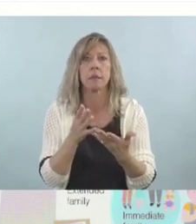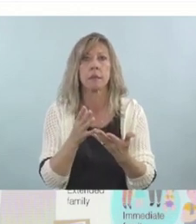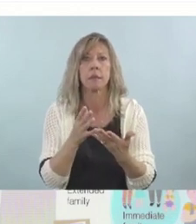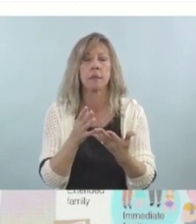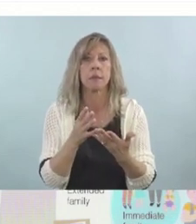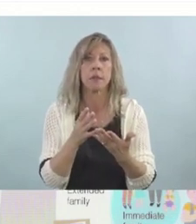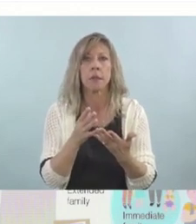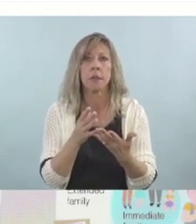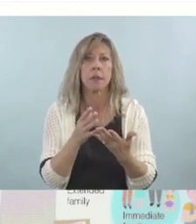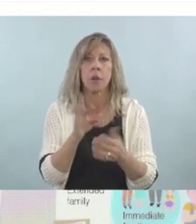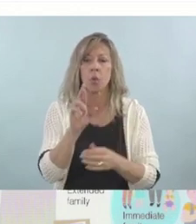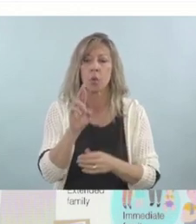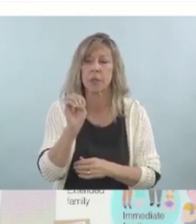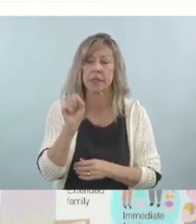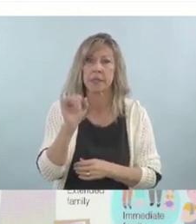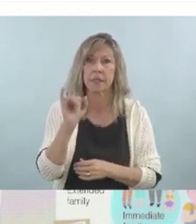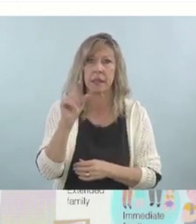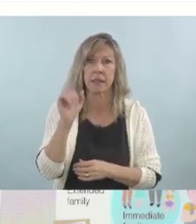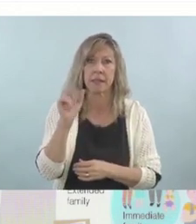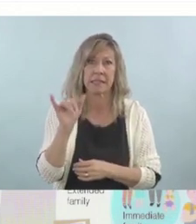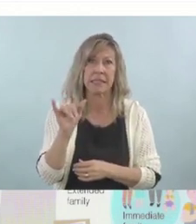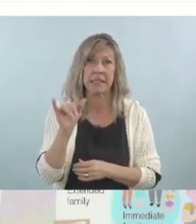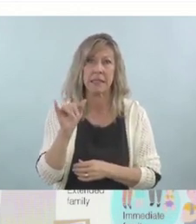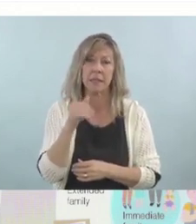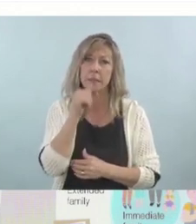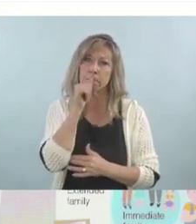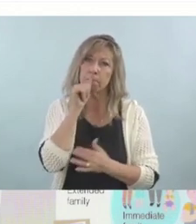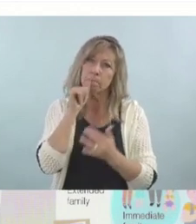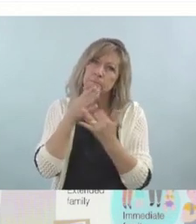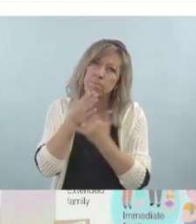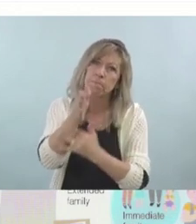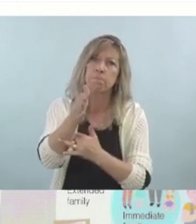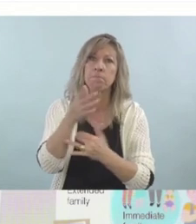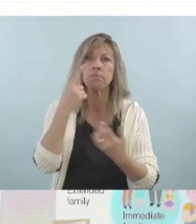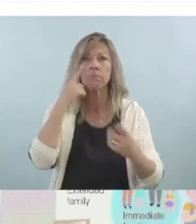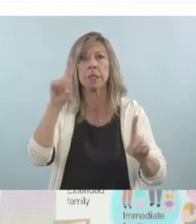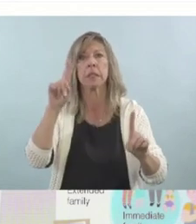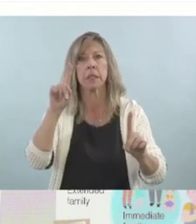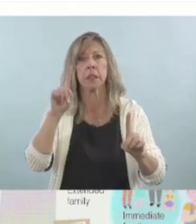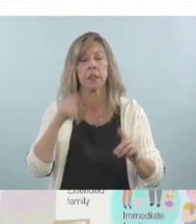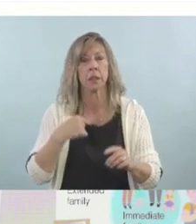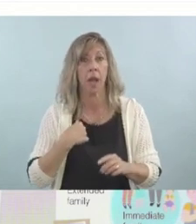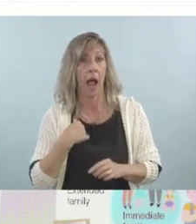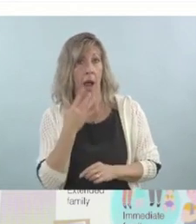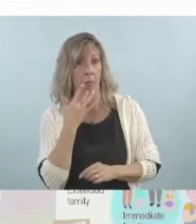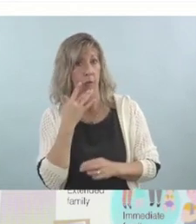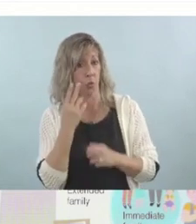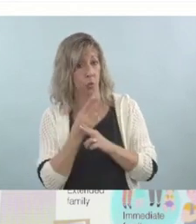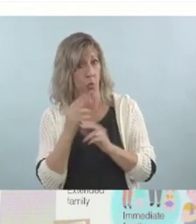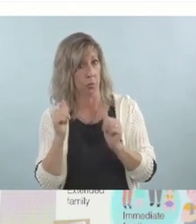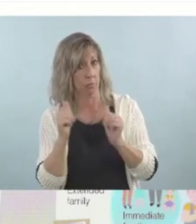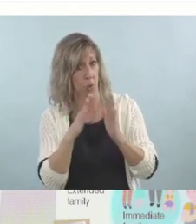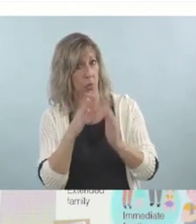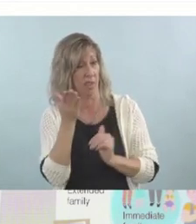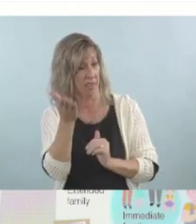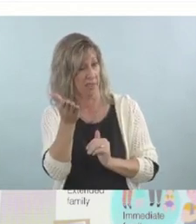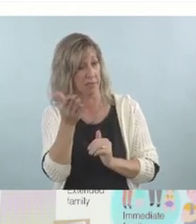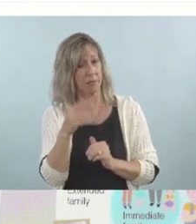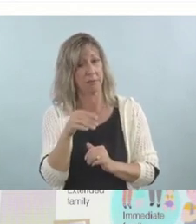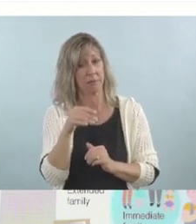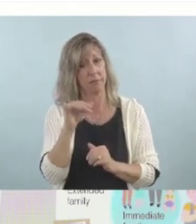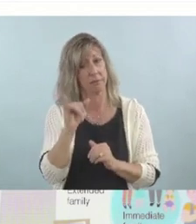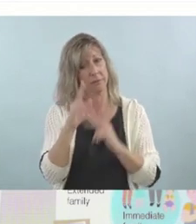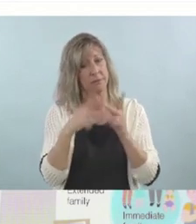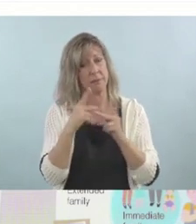so I like to use an ecological approach. I'm not sure if you guys are familiar with this. It's, it's, it's, it's becoming more common in the United